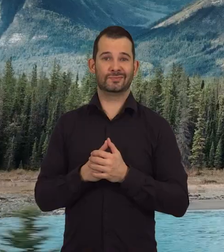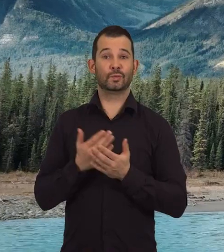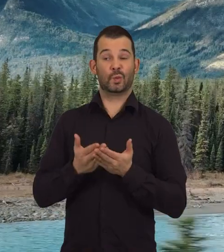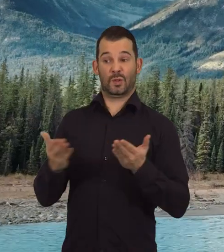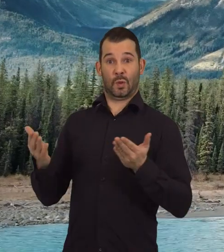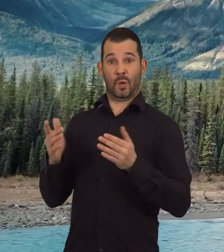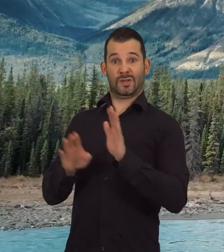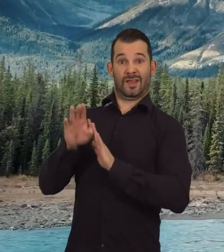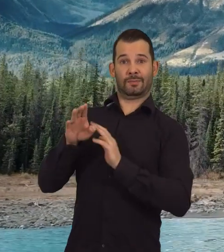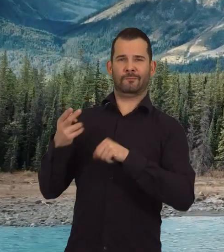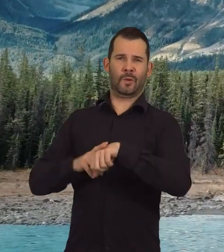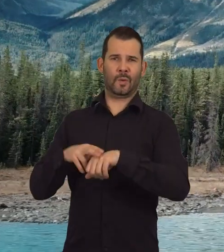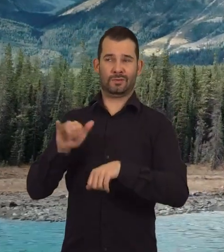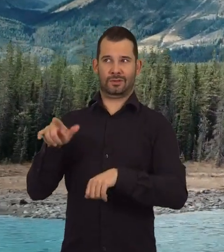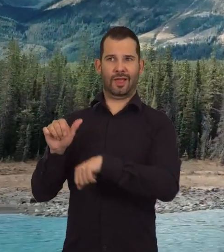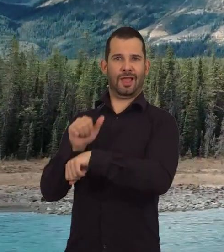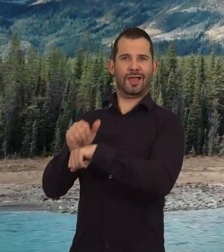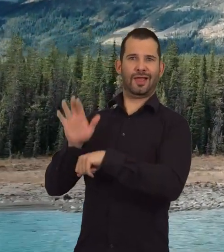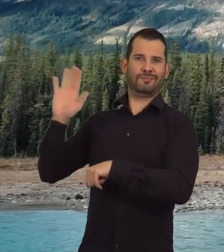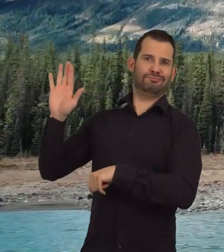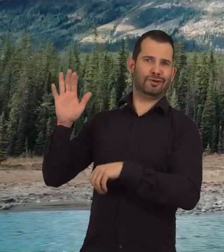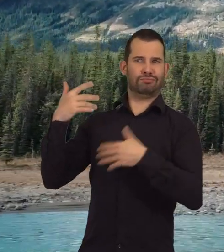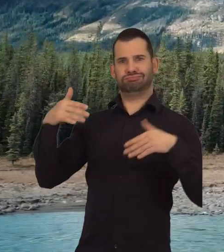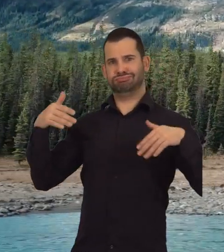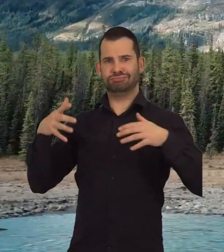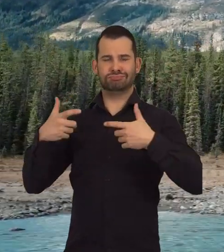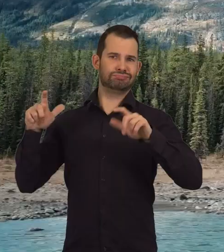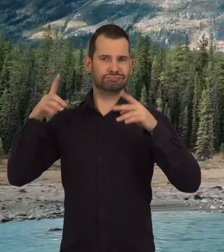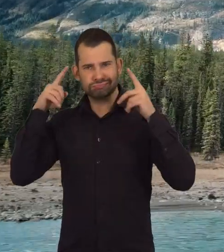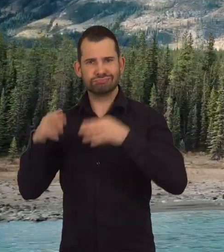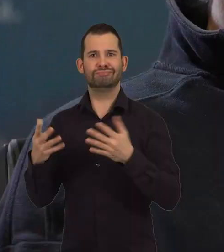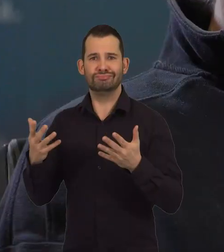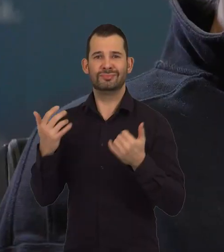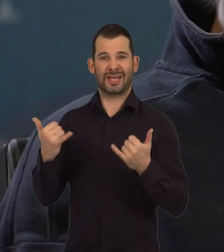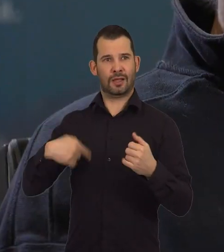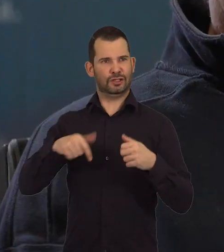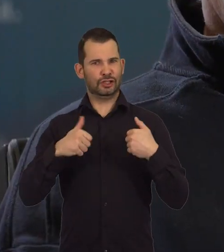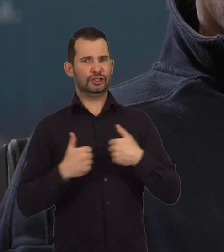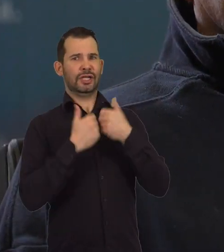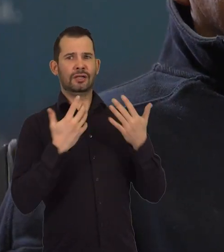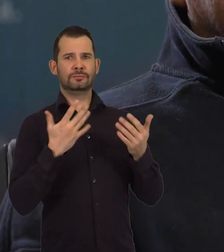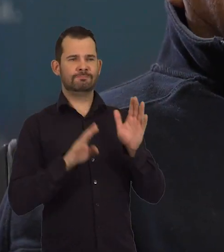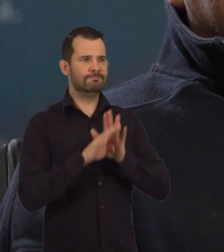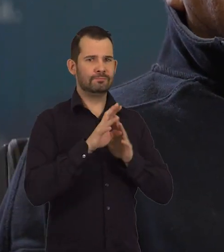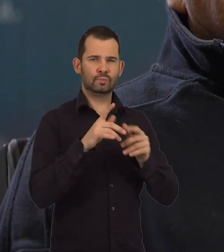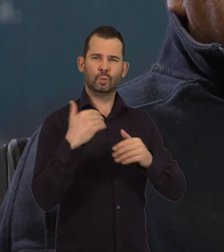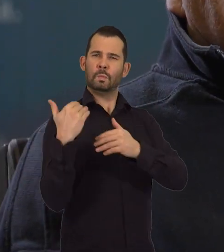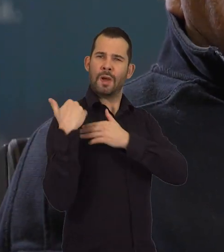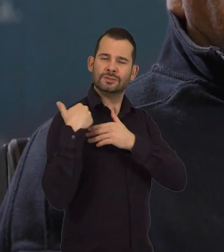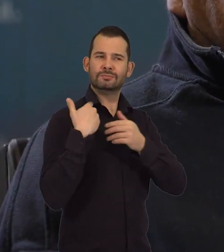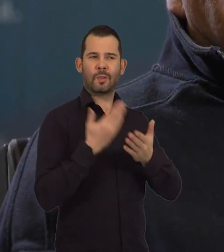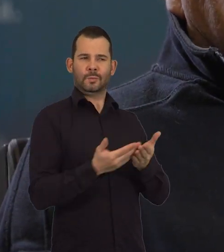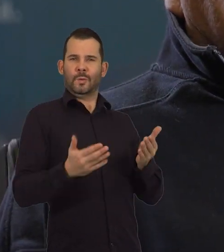Resource development, of course, is what Albert is all about. We now are challenged with the responsible